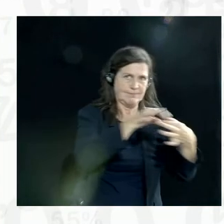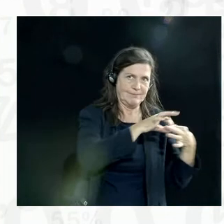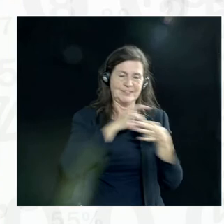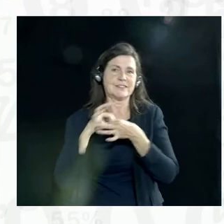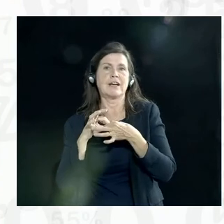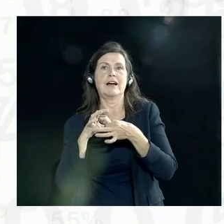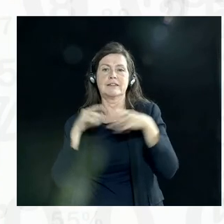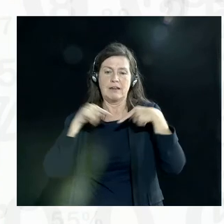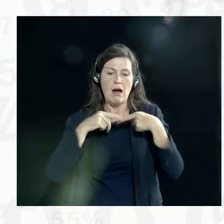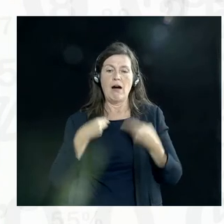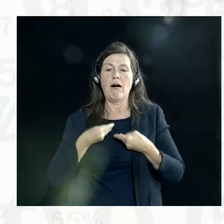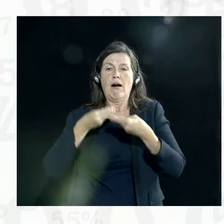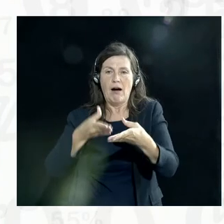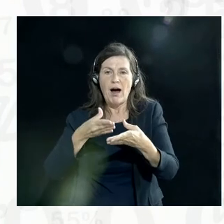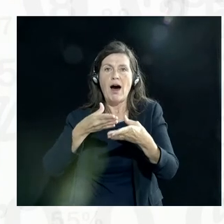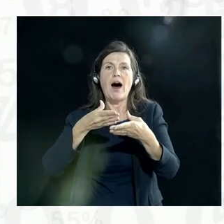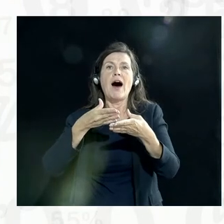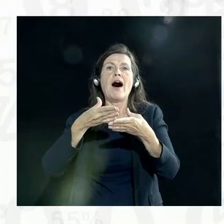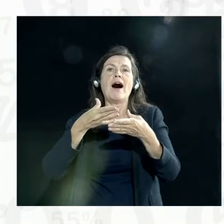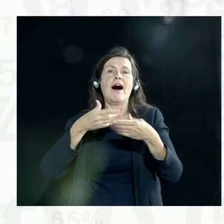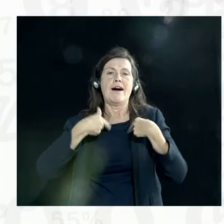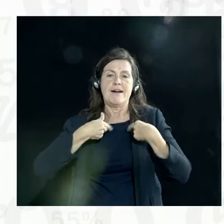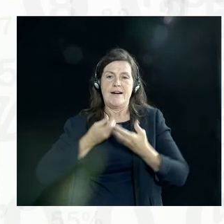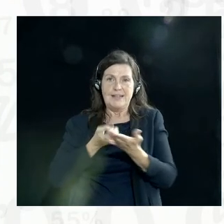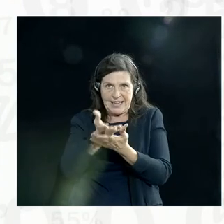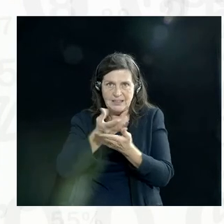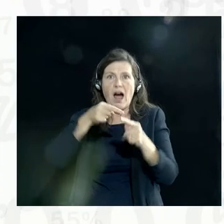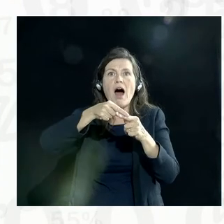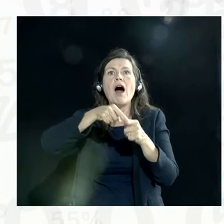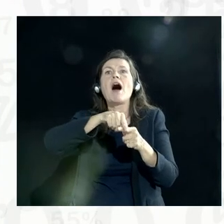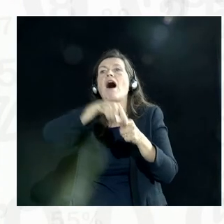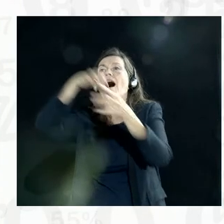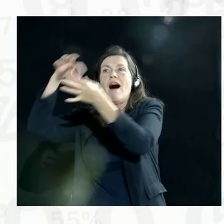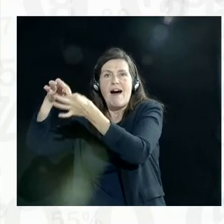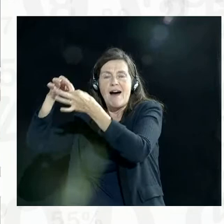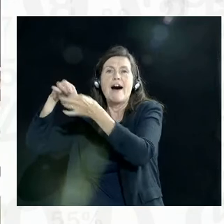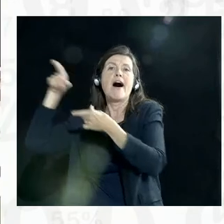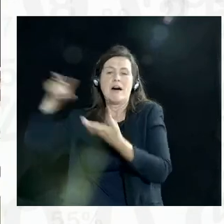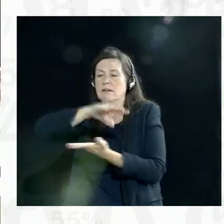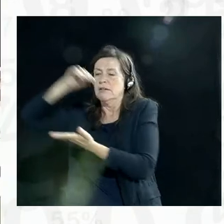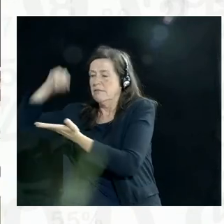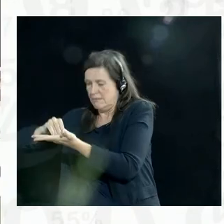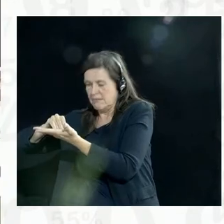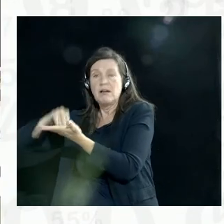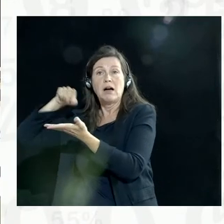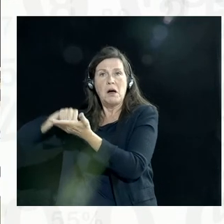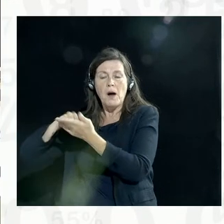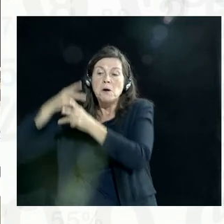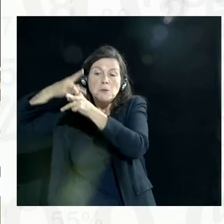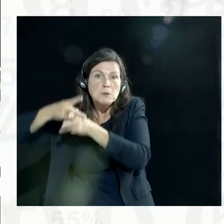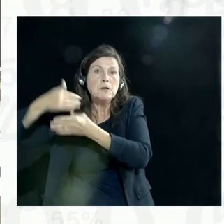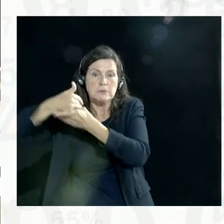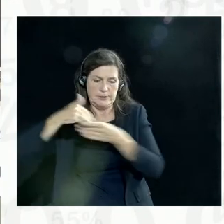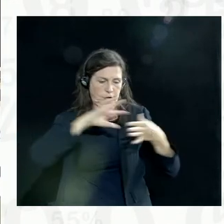custodian, the data user, the data controller. They all have their respective responsibilities in that